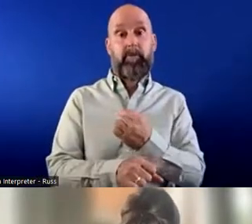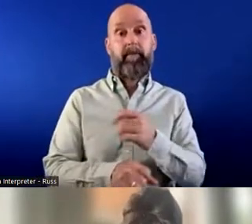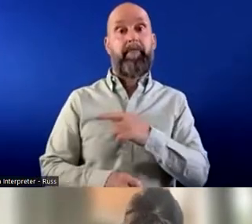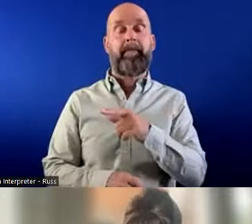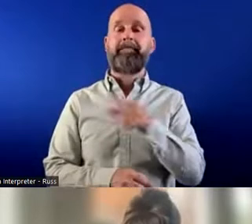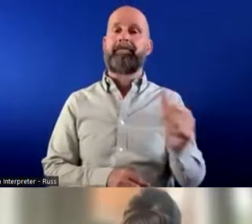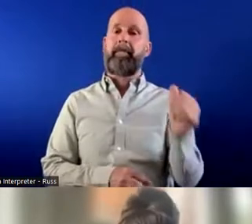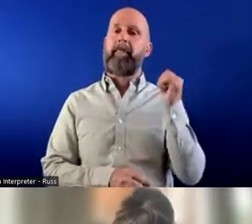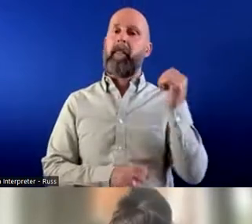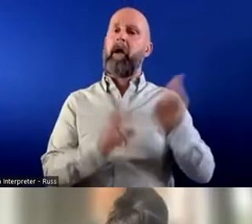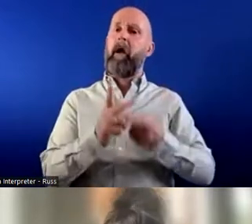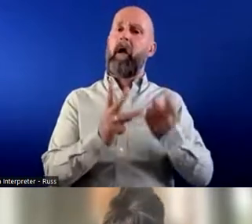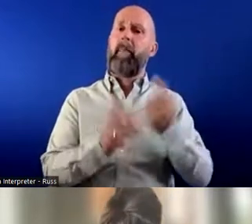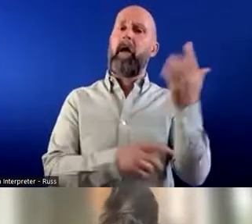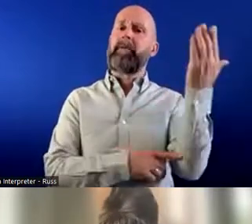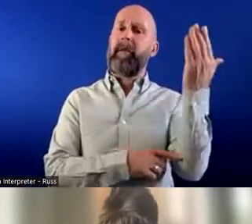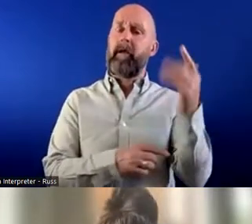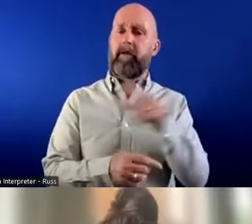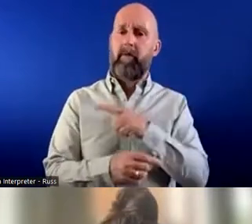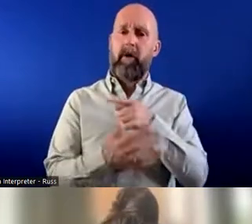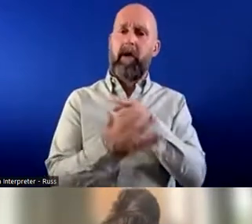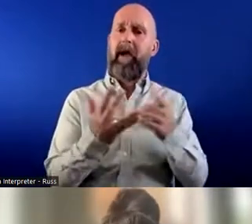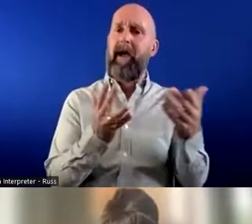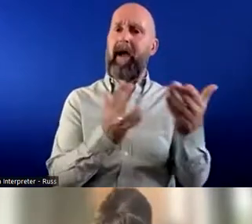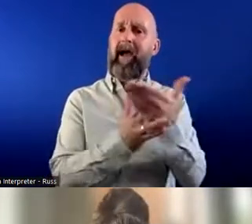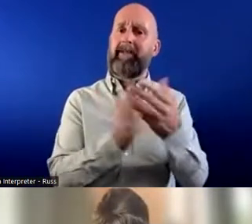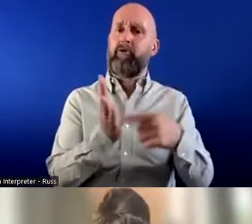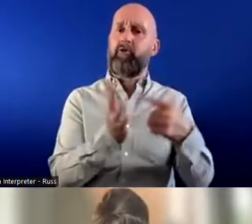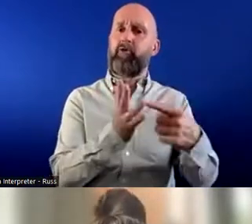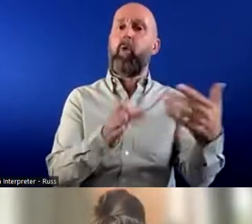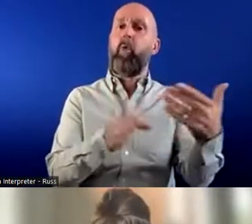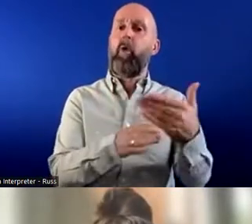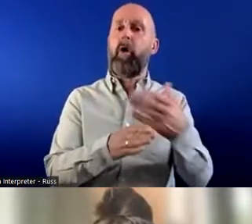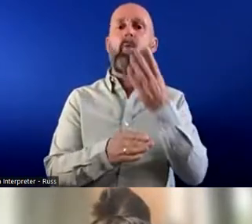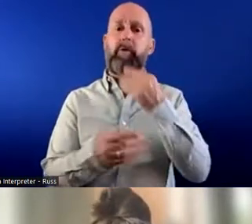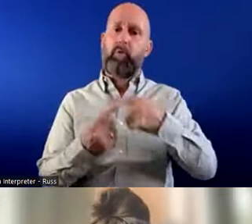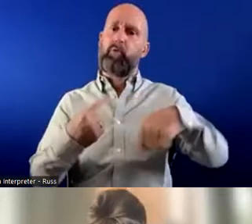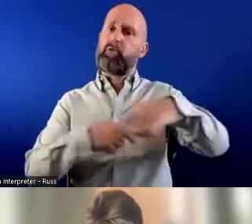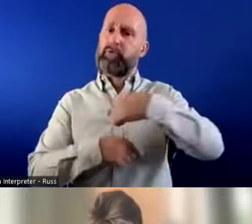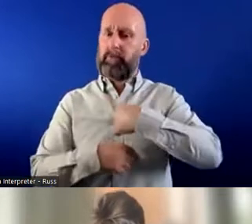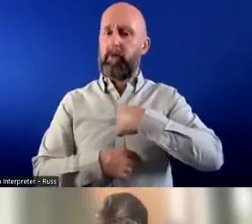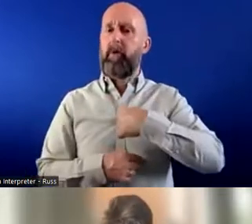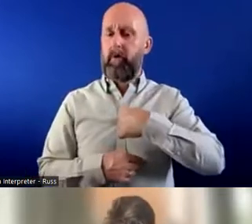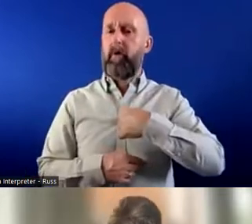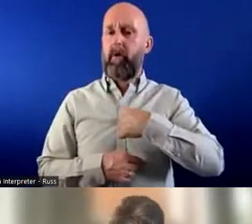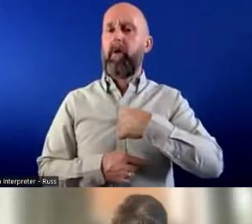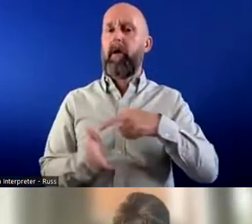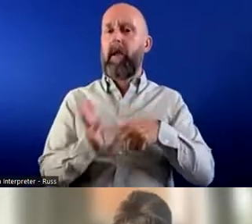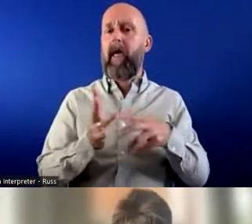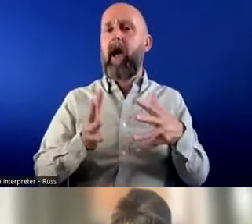speakers, our access to work is a really good scheme, we use it ourselves as an organization who employ